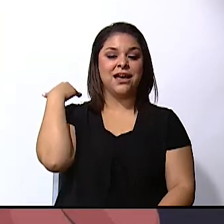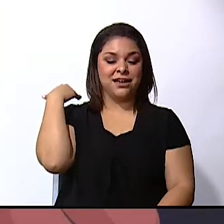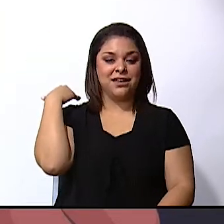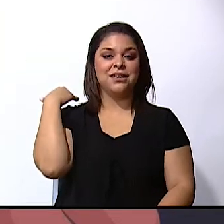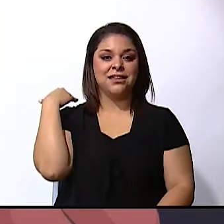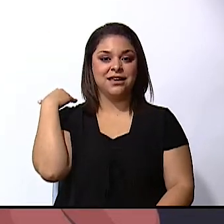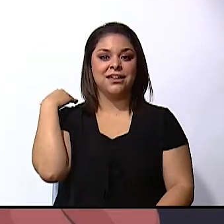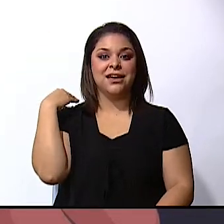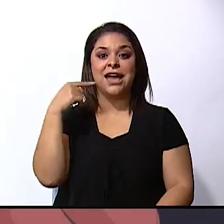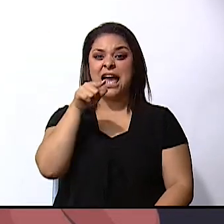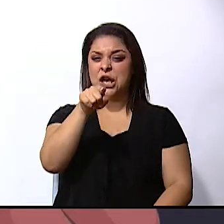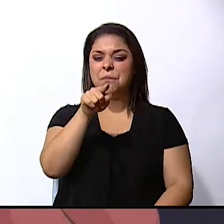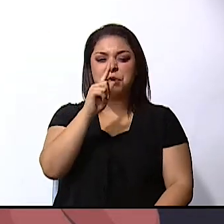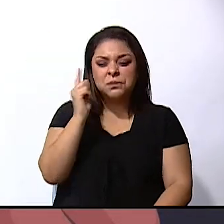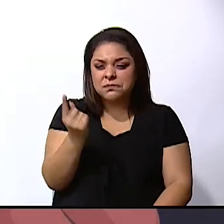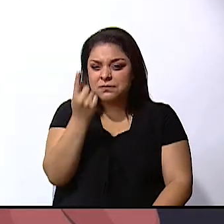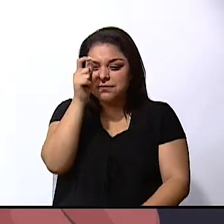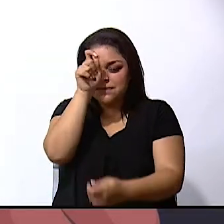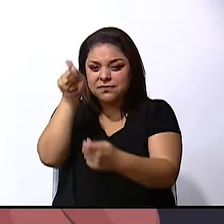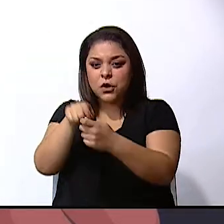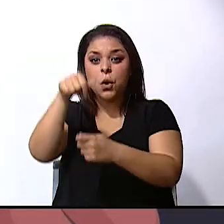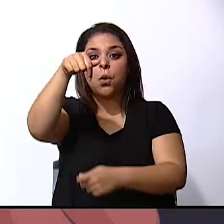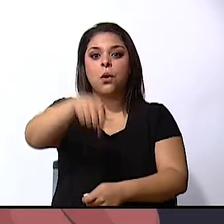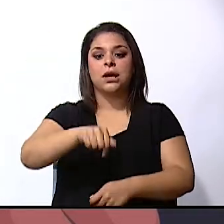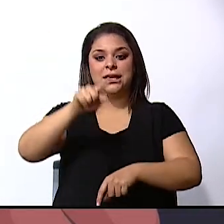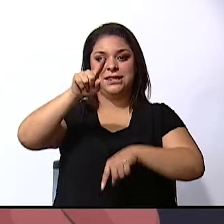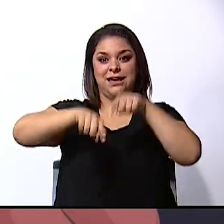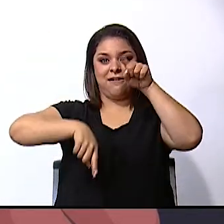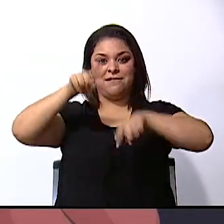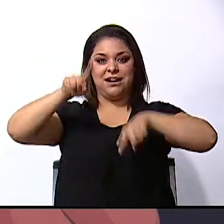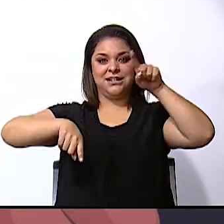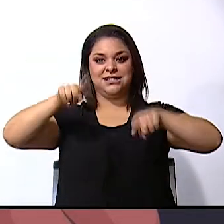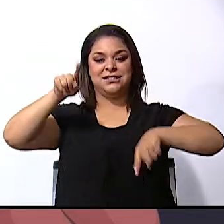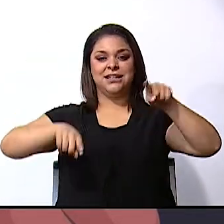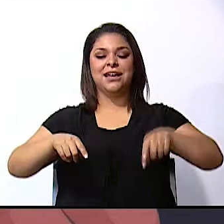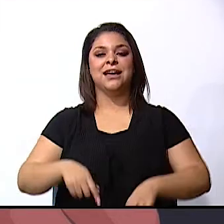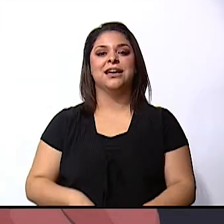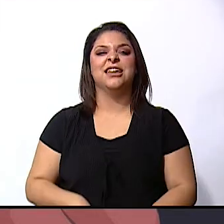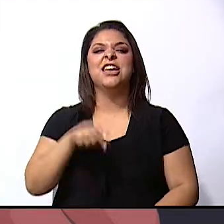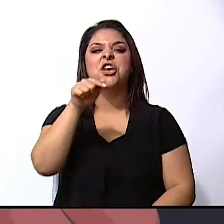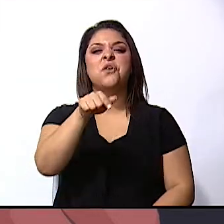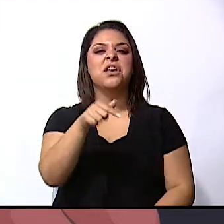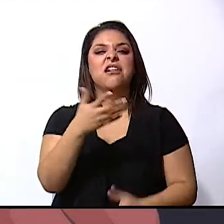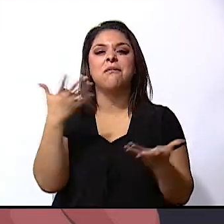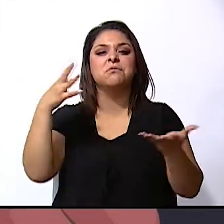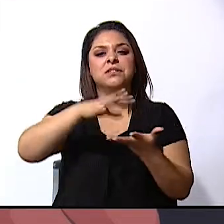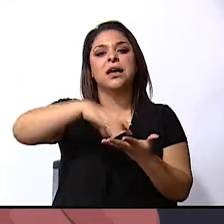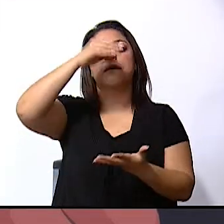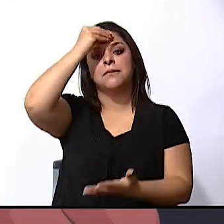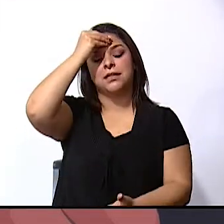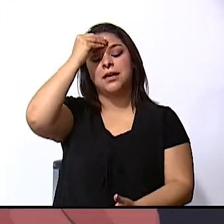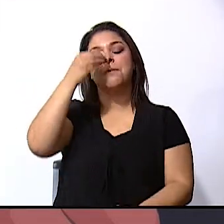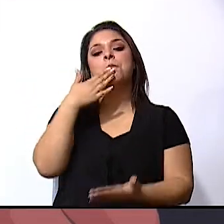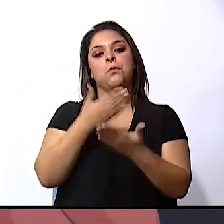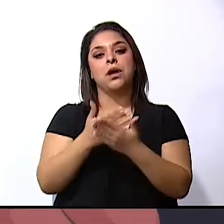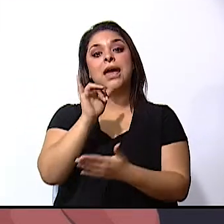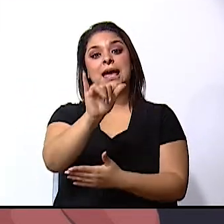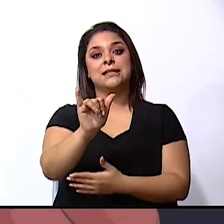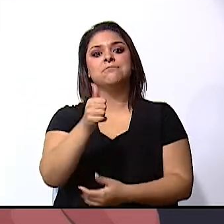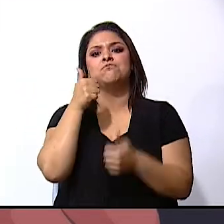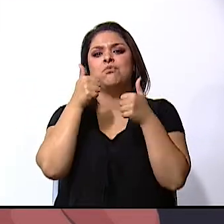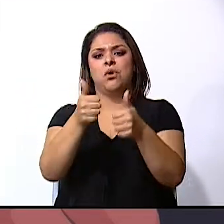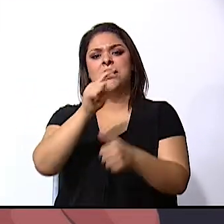diversity and what are we going to learn today that's a very good question